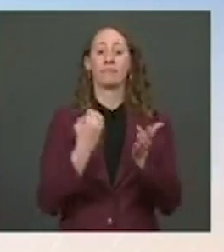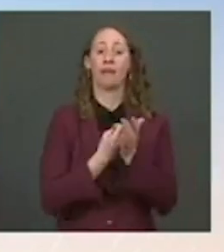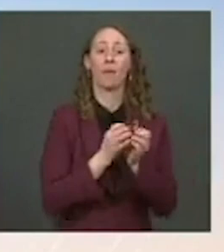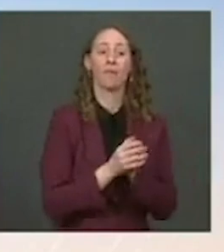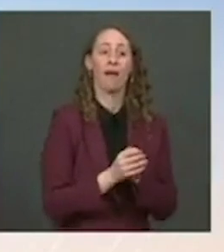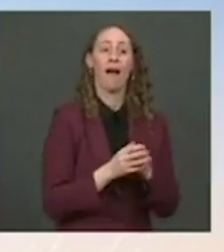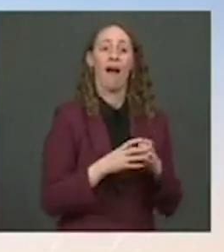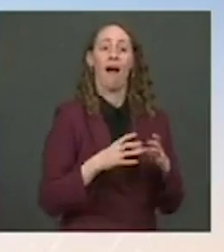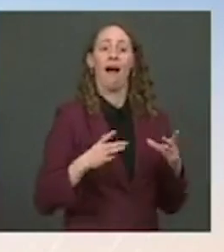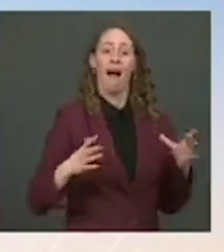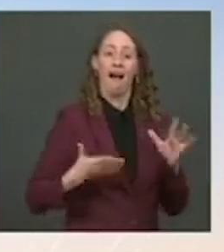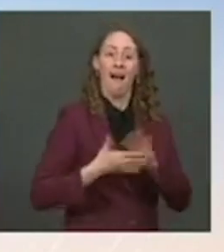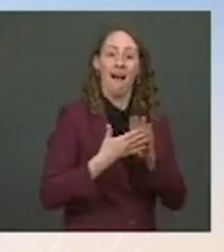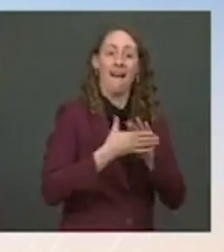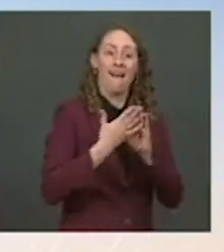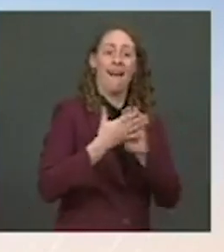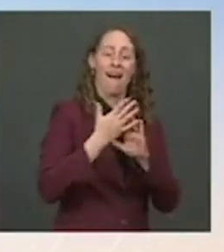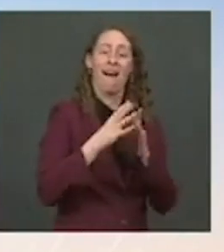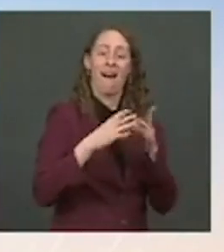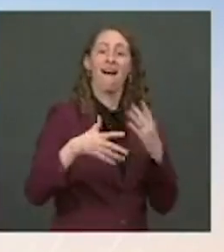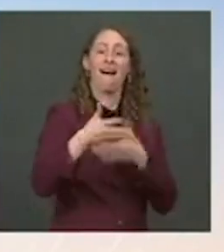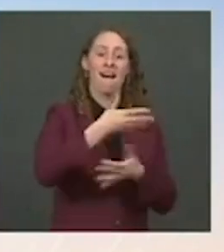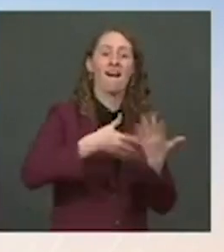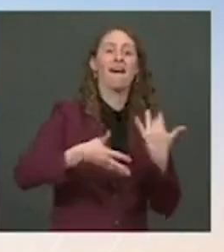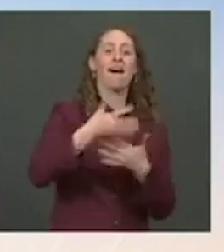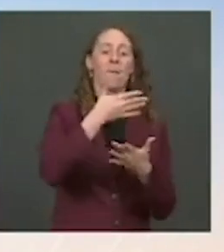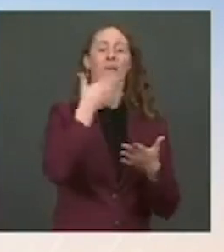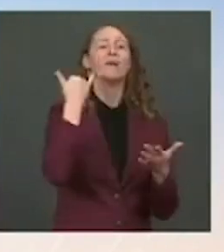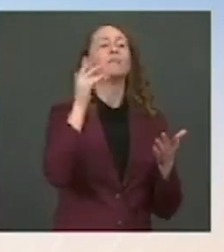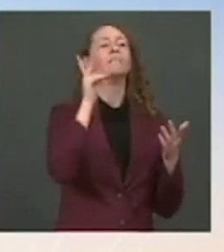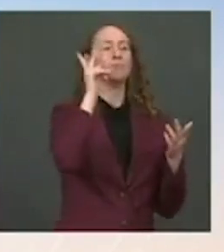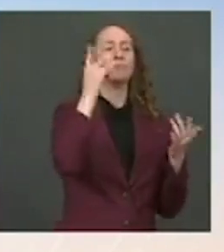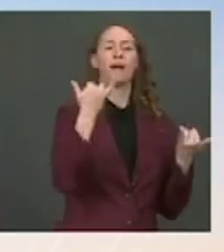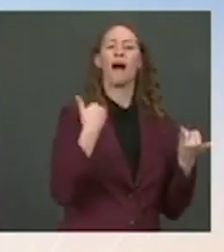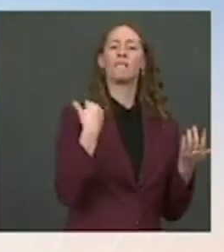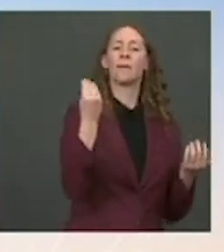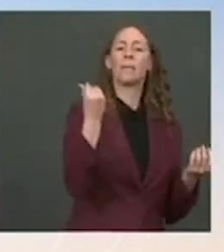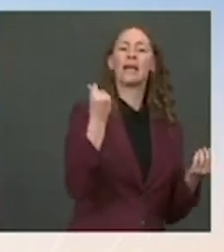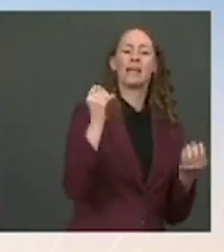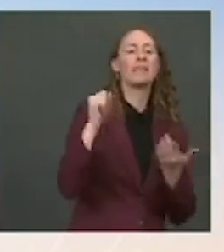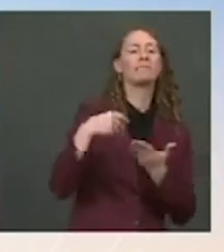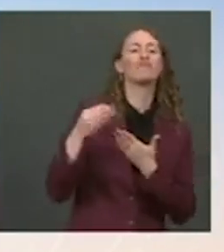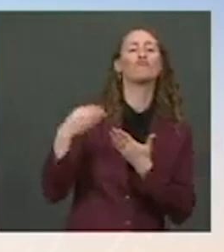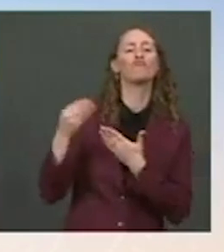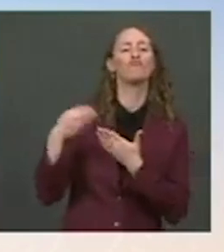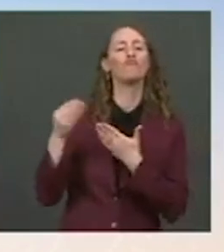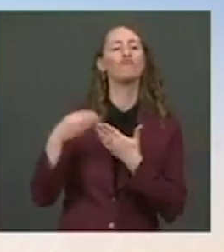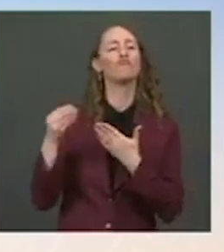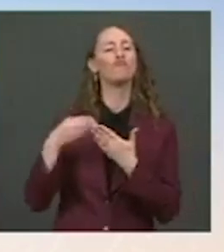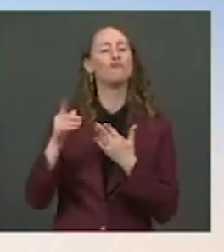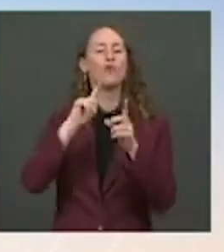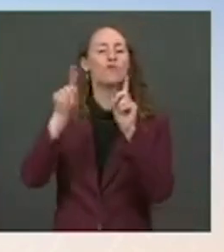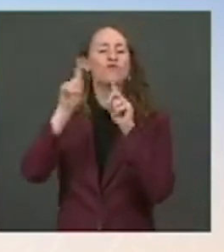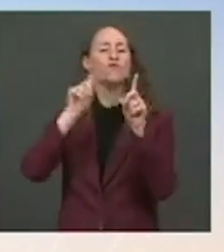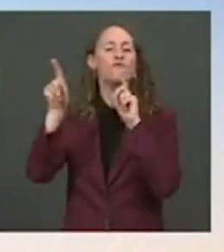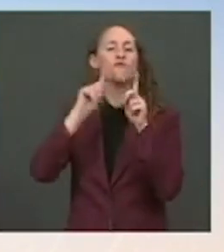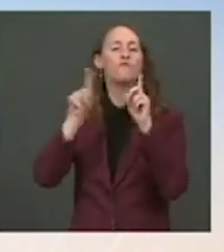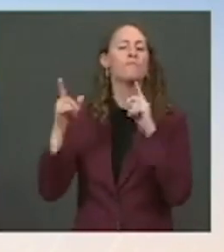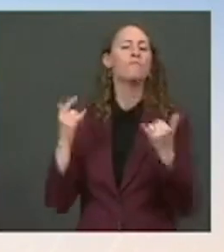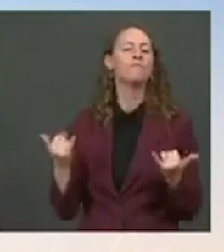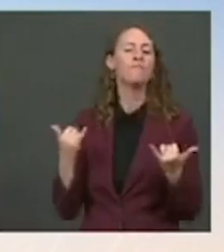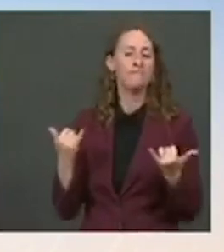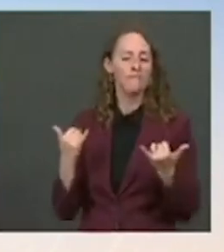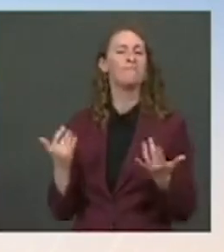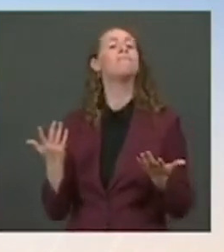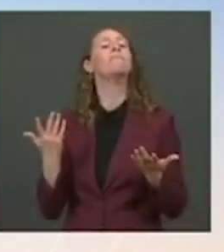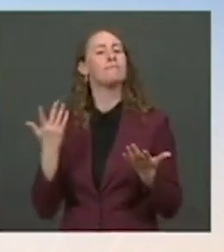people had expendable income wages to buy more goods. More people are buying more goods. People have started to also buy more